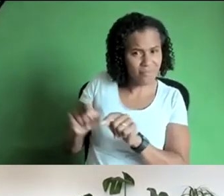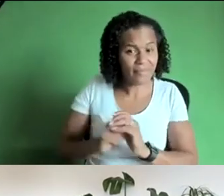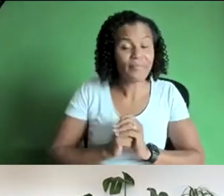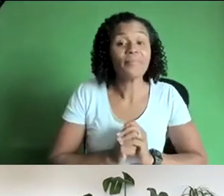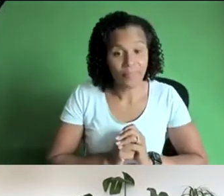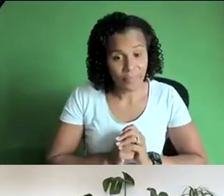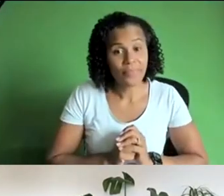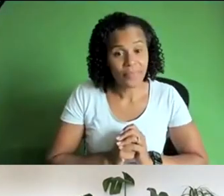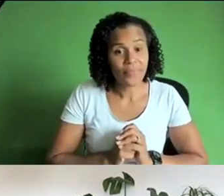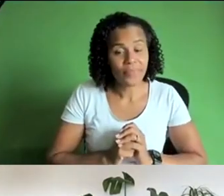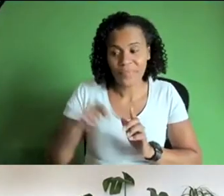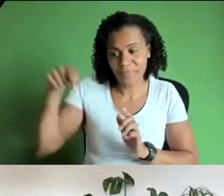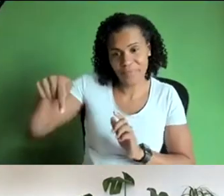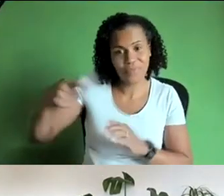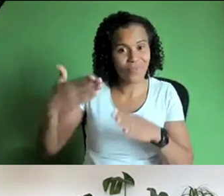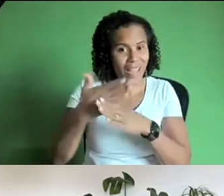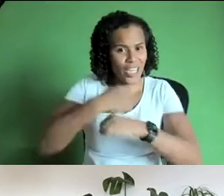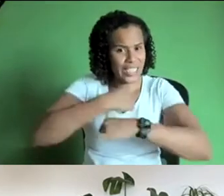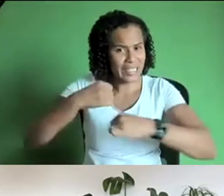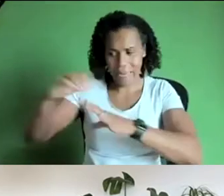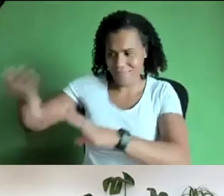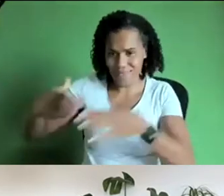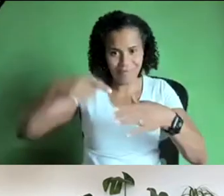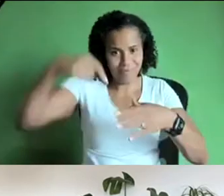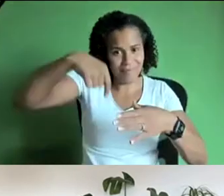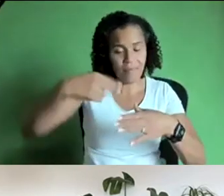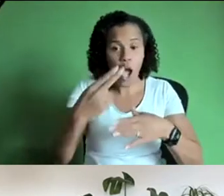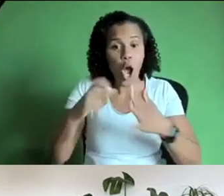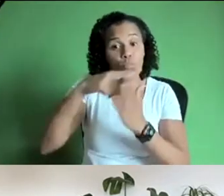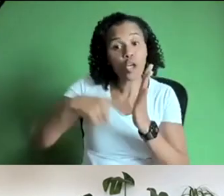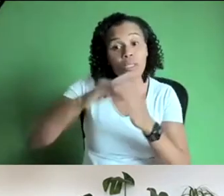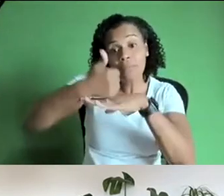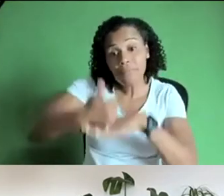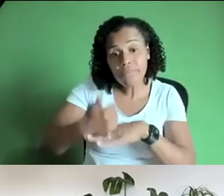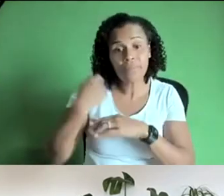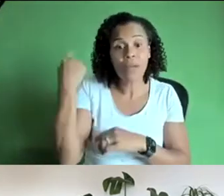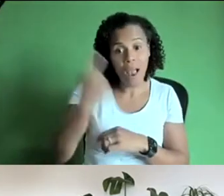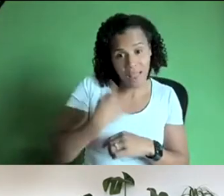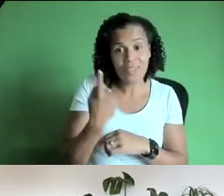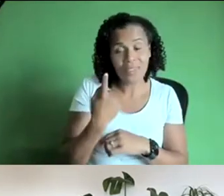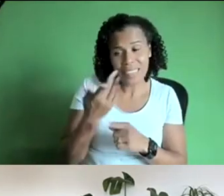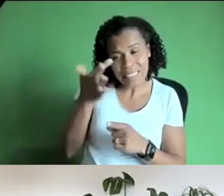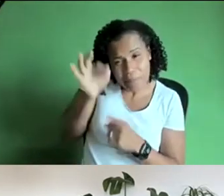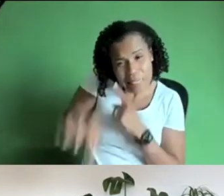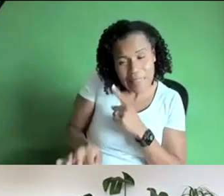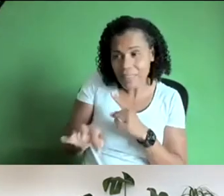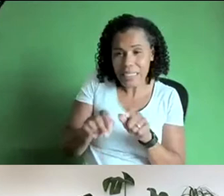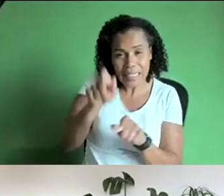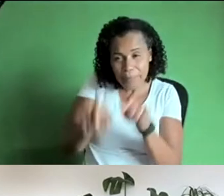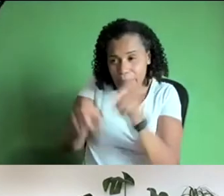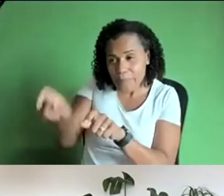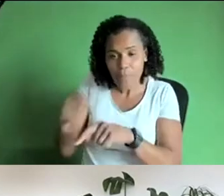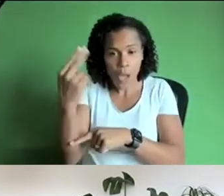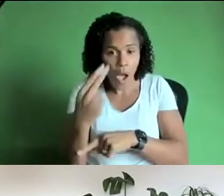um well action space is an art project based in london that works with artists with learning disabilities they have